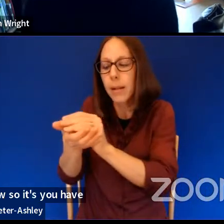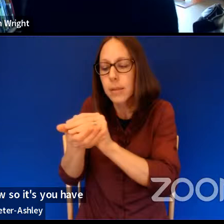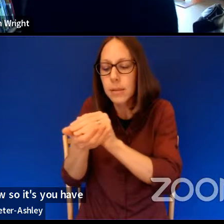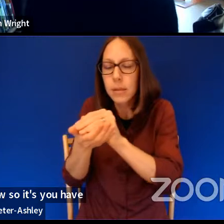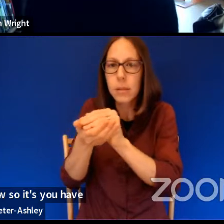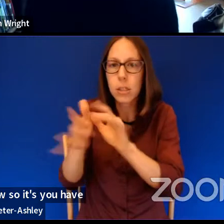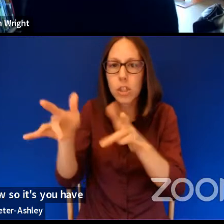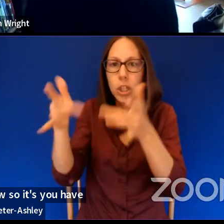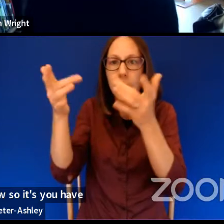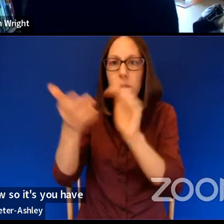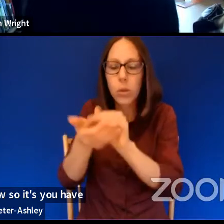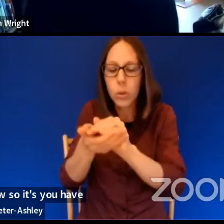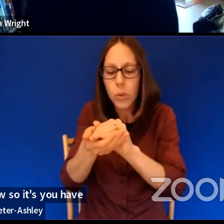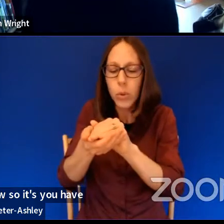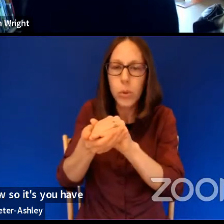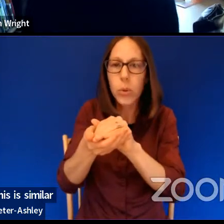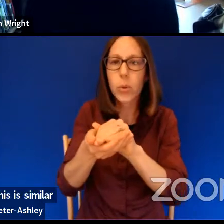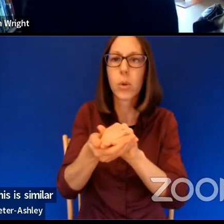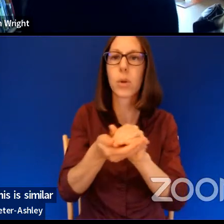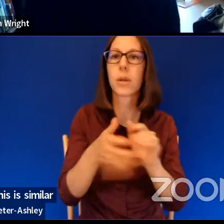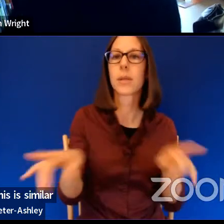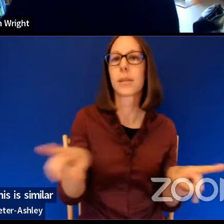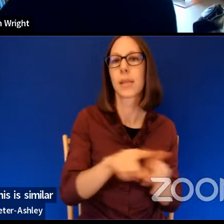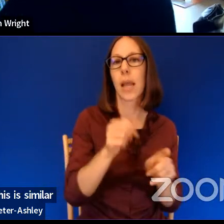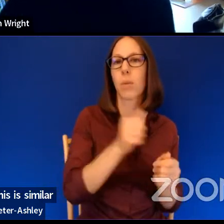that. And it's a similar with the rhyme.